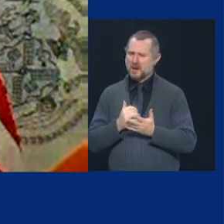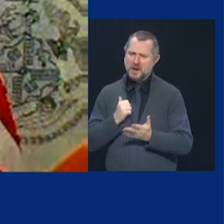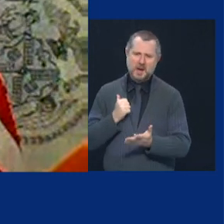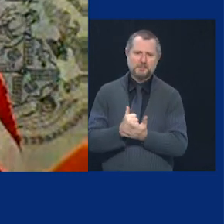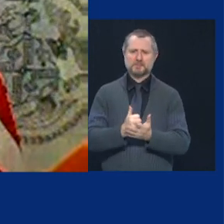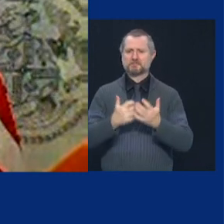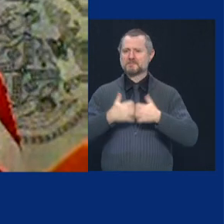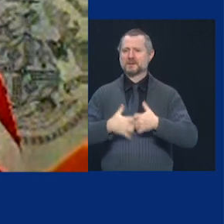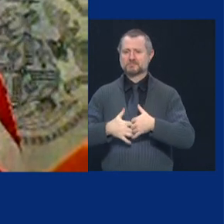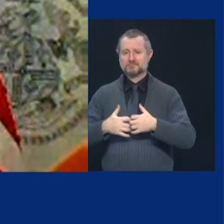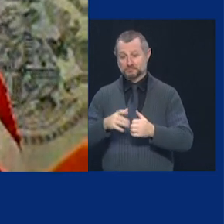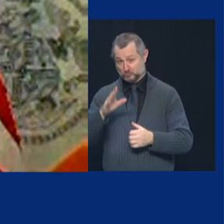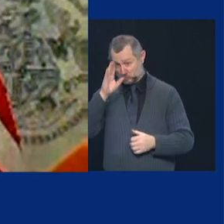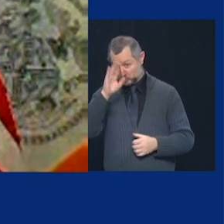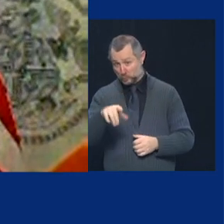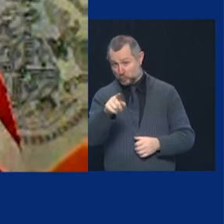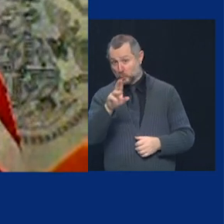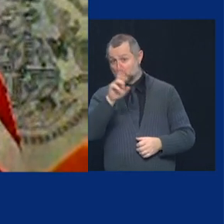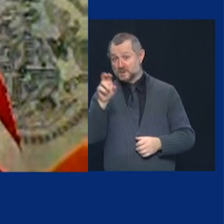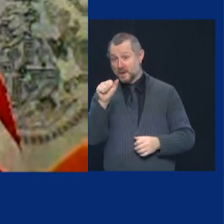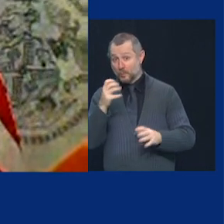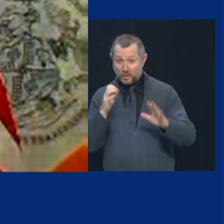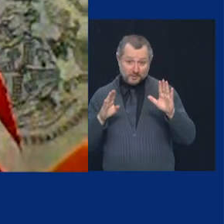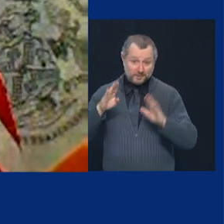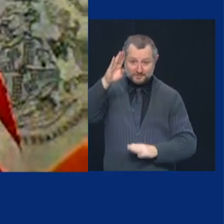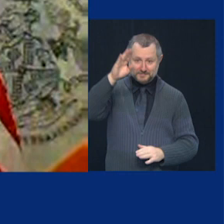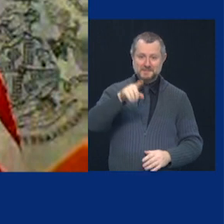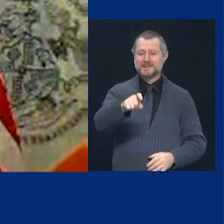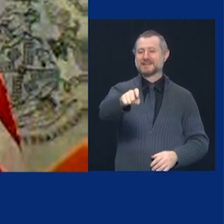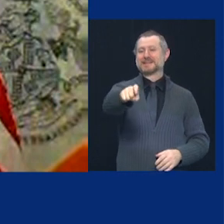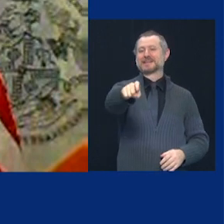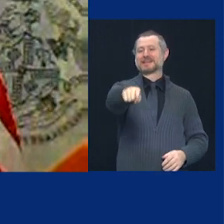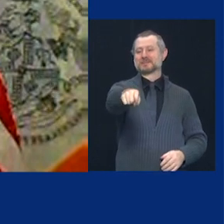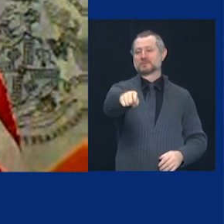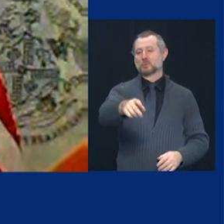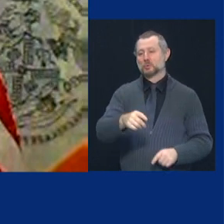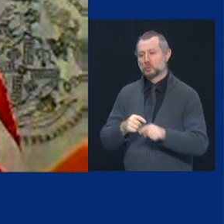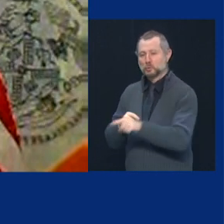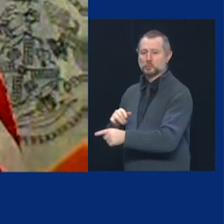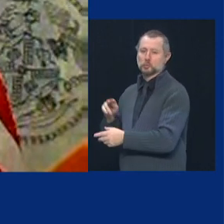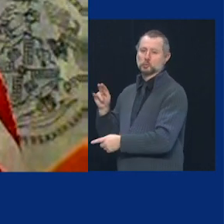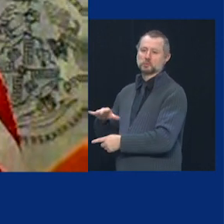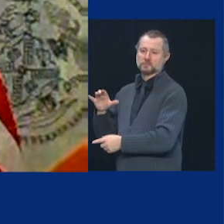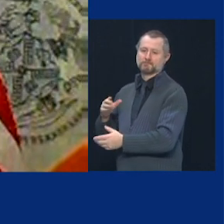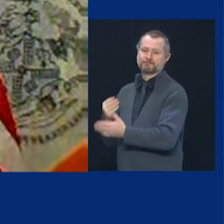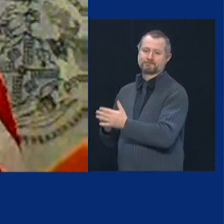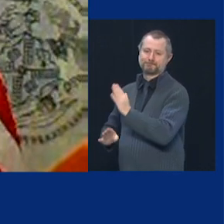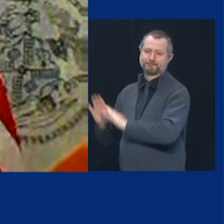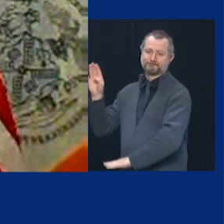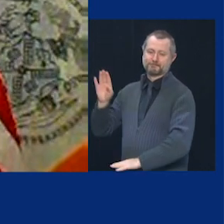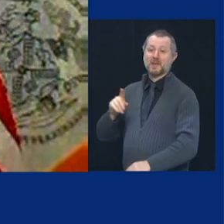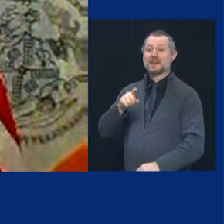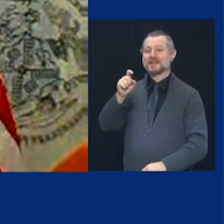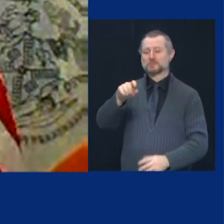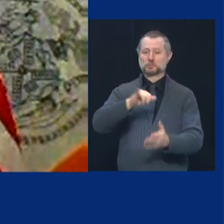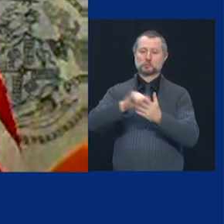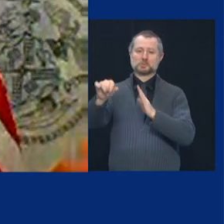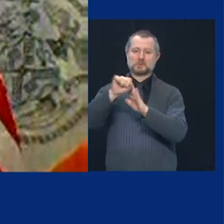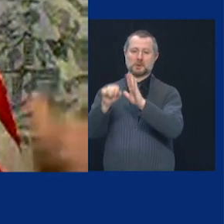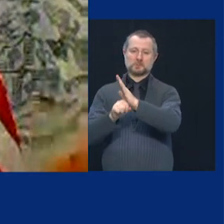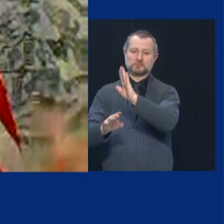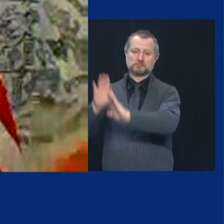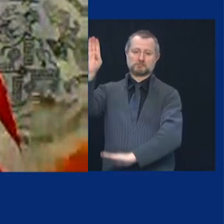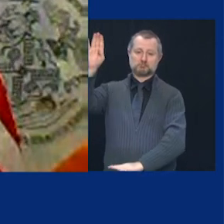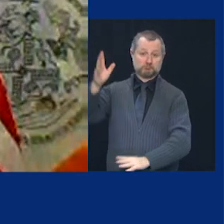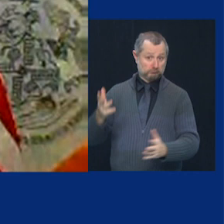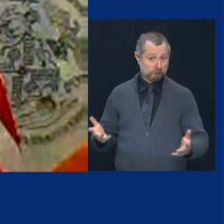want the united states of america to come back you need new york city to come back you need new york state to come back in good times and